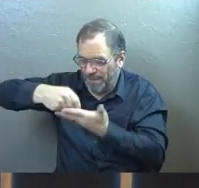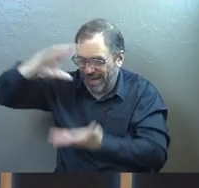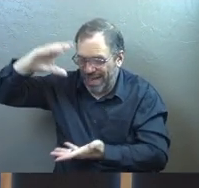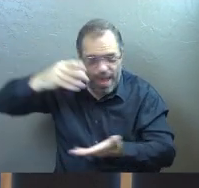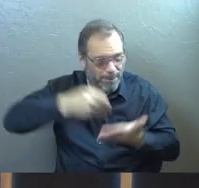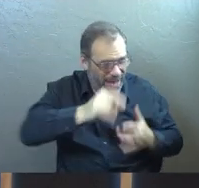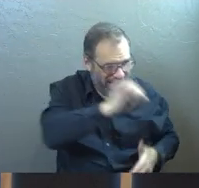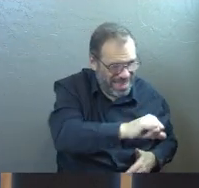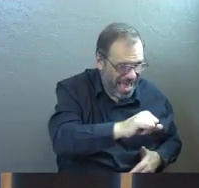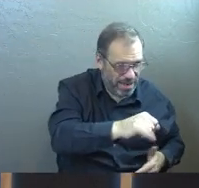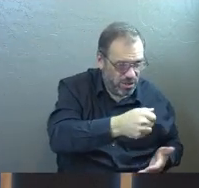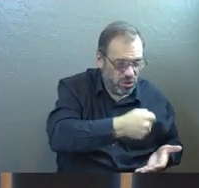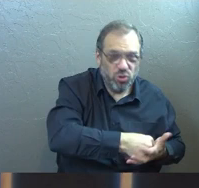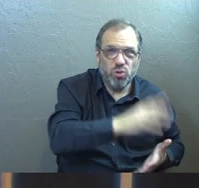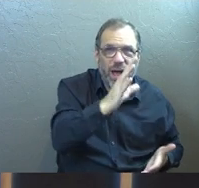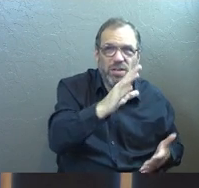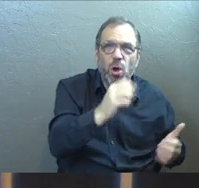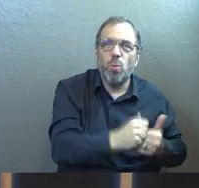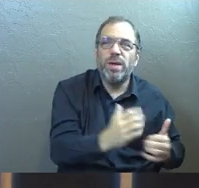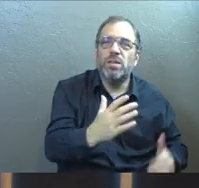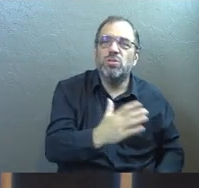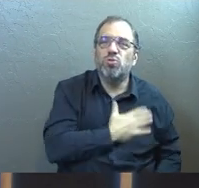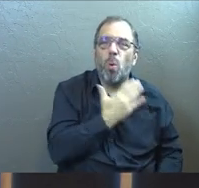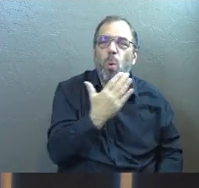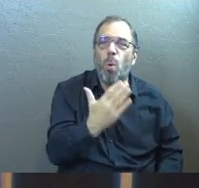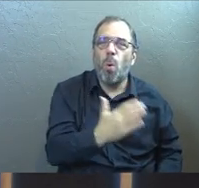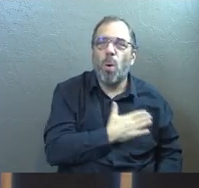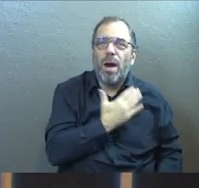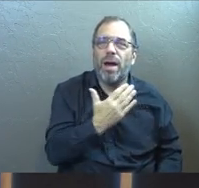that one treasure. And he does it with joy.